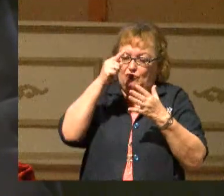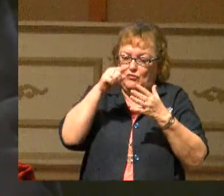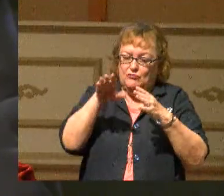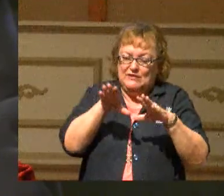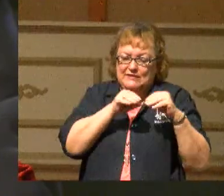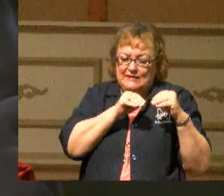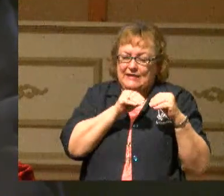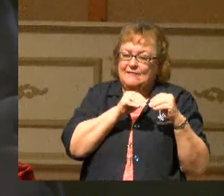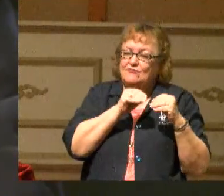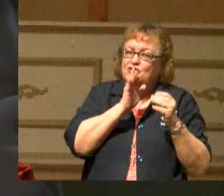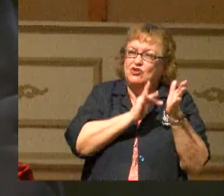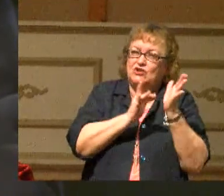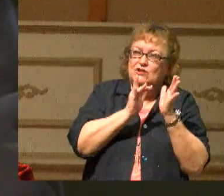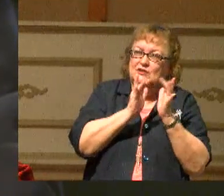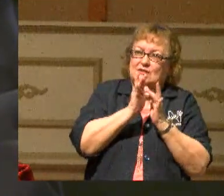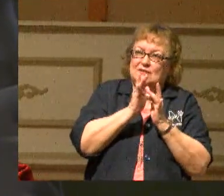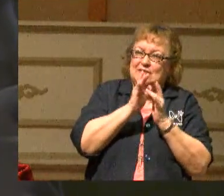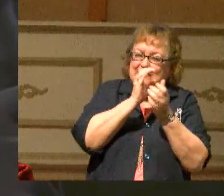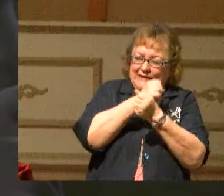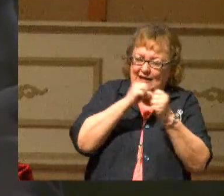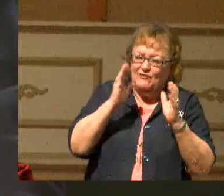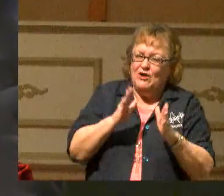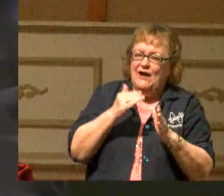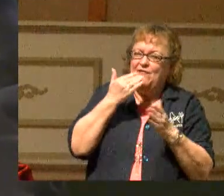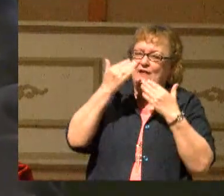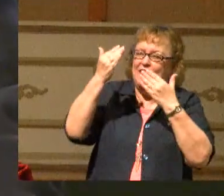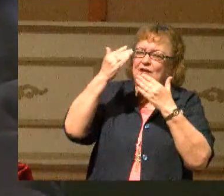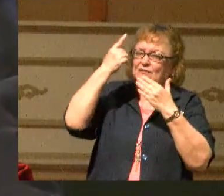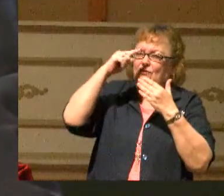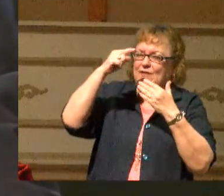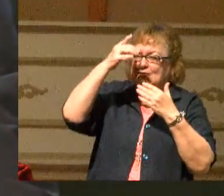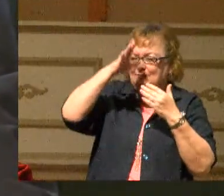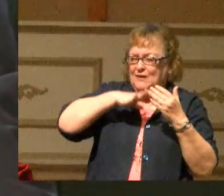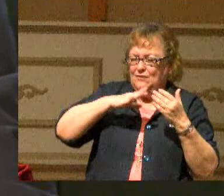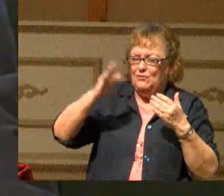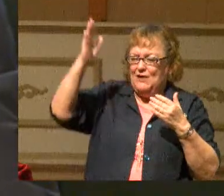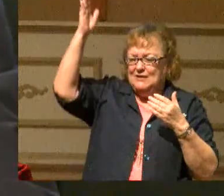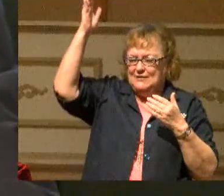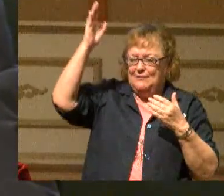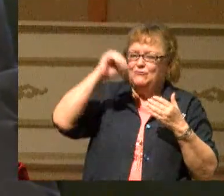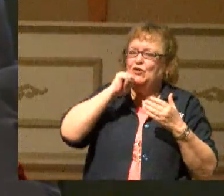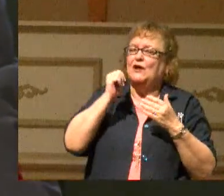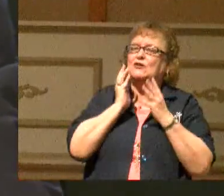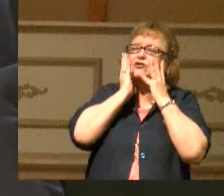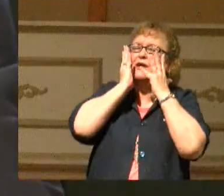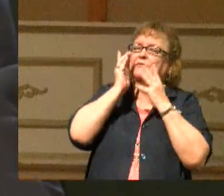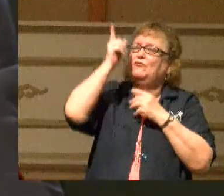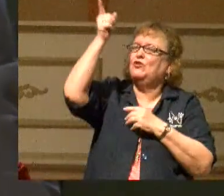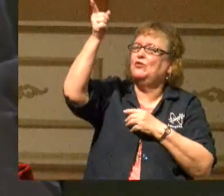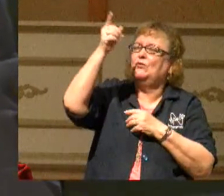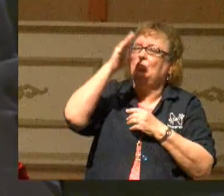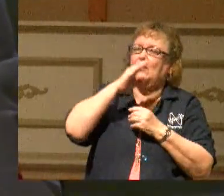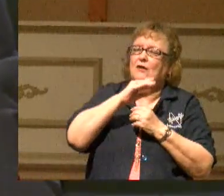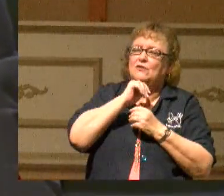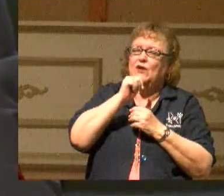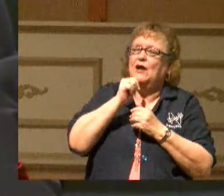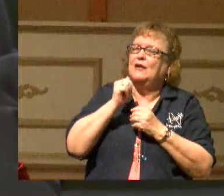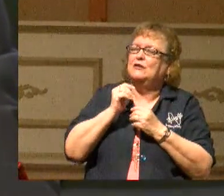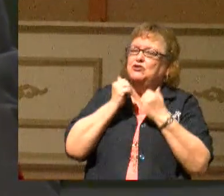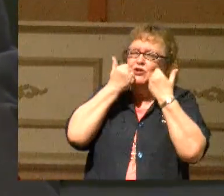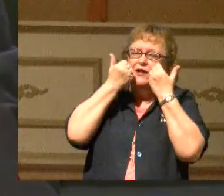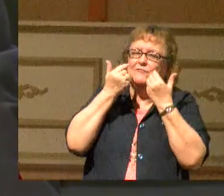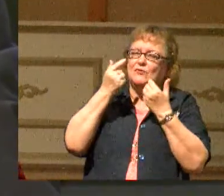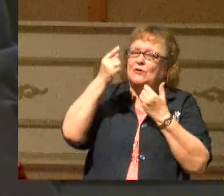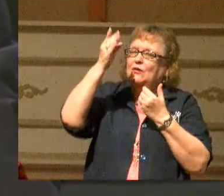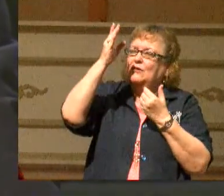Savior. I thank you for this gentleman who raised his hand. Not ashamed of you, not ashamed of what you've done in his heart and his